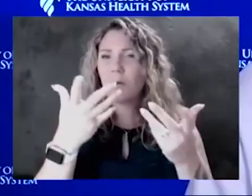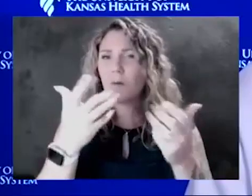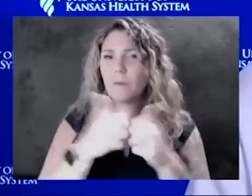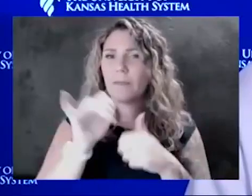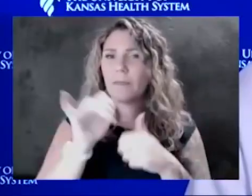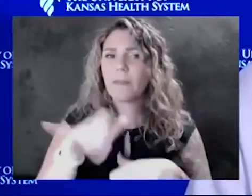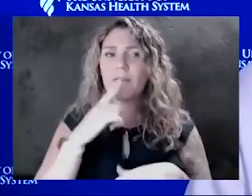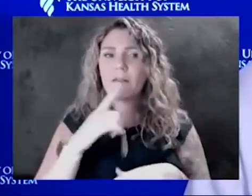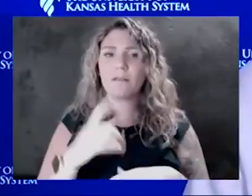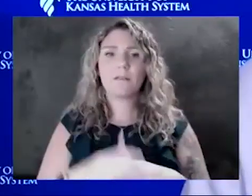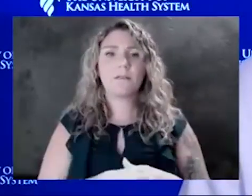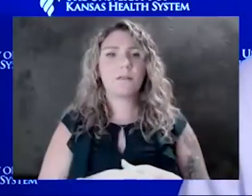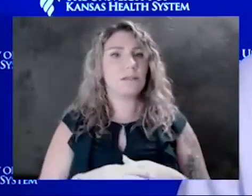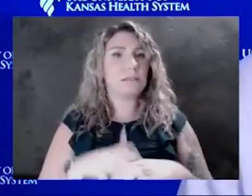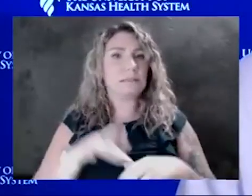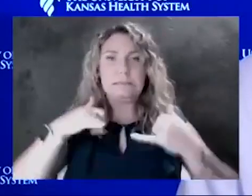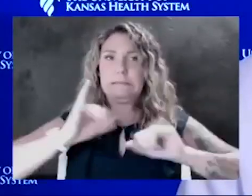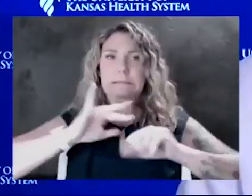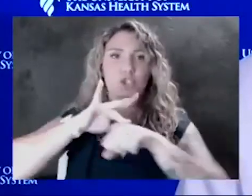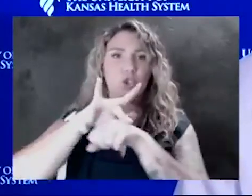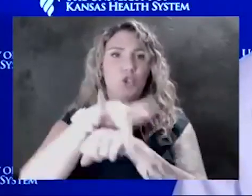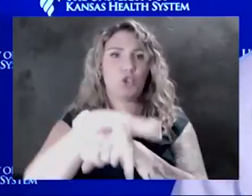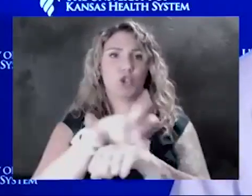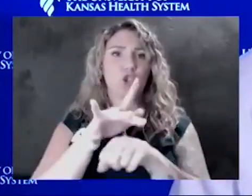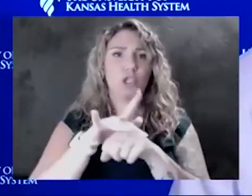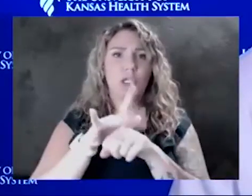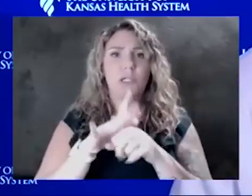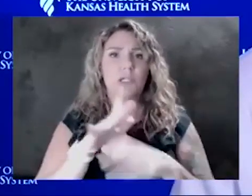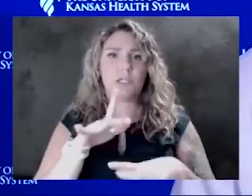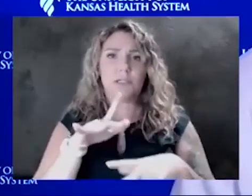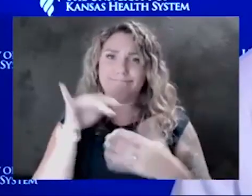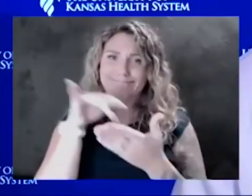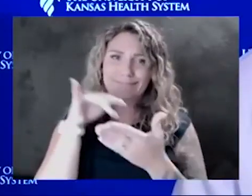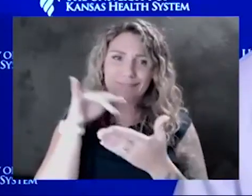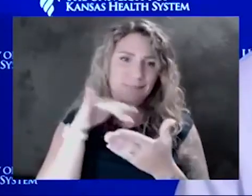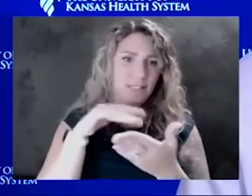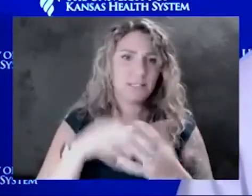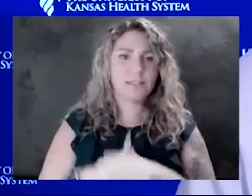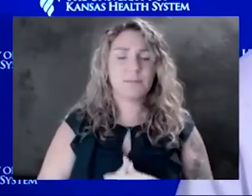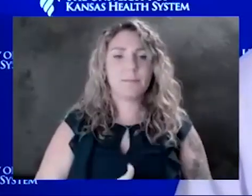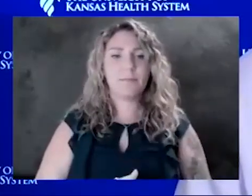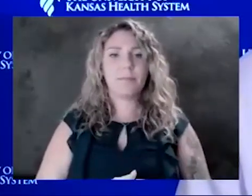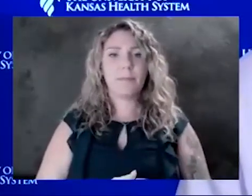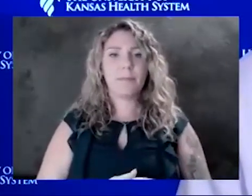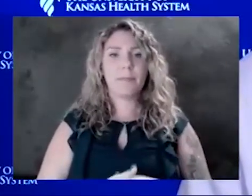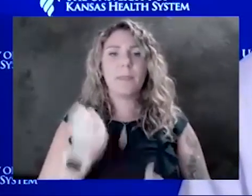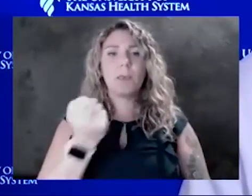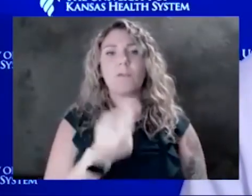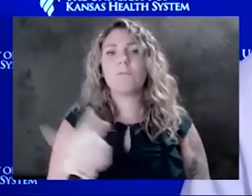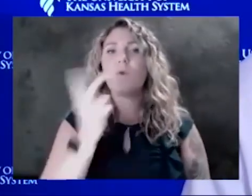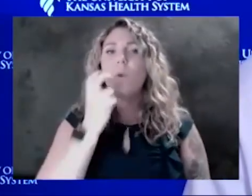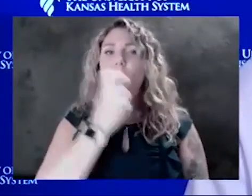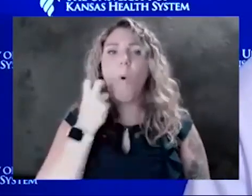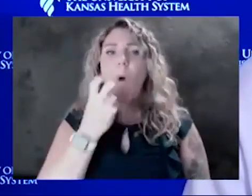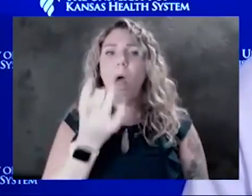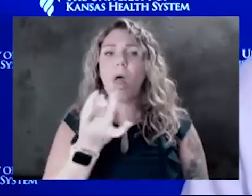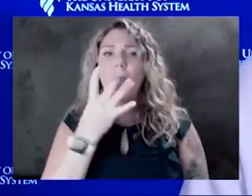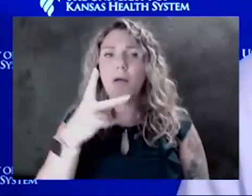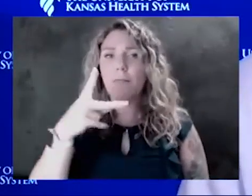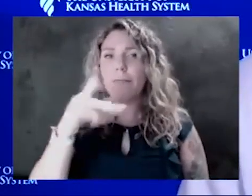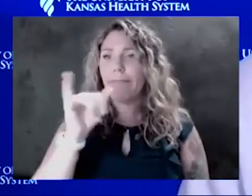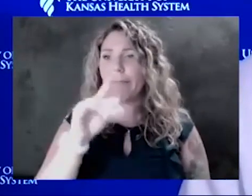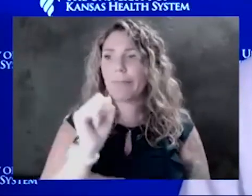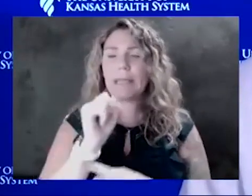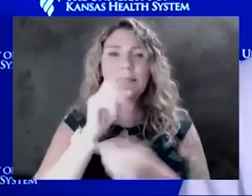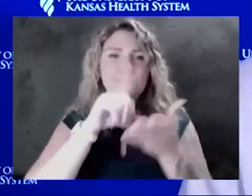very early trials. There are a couple oral pills that are that are being investigated right now.